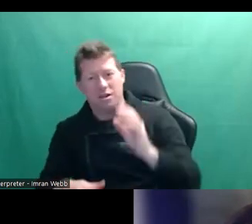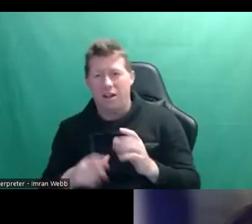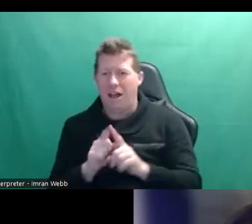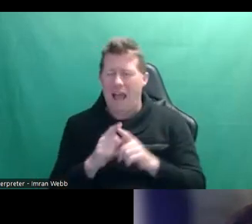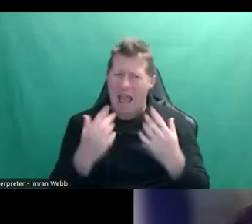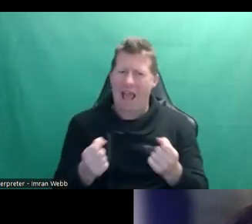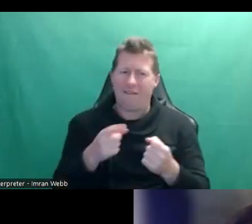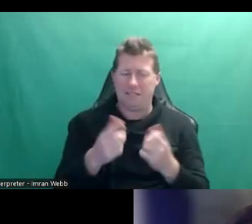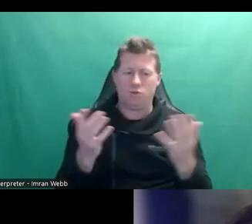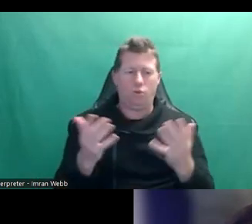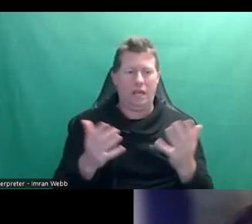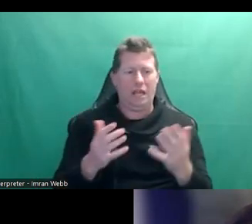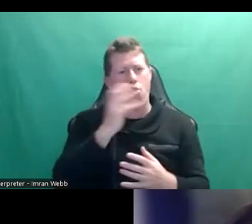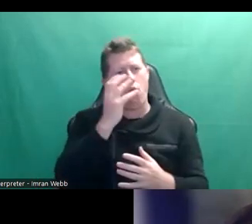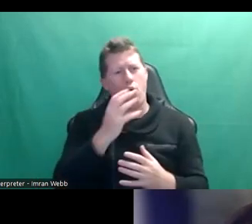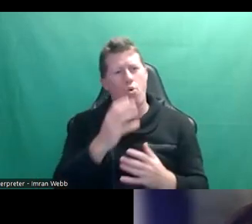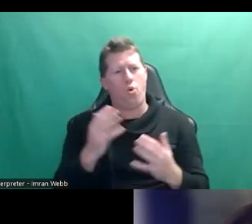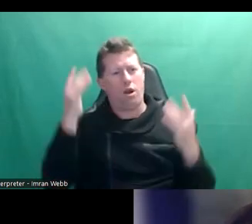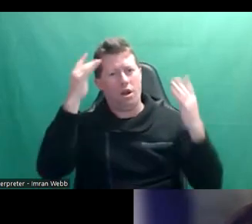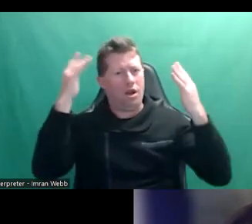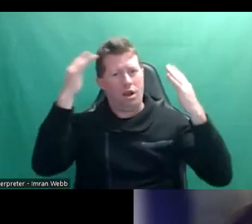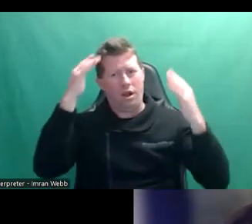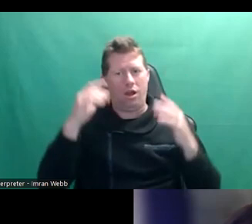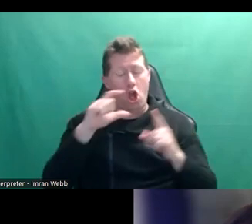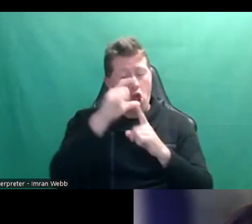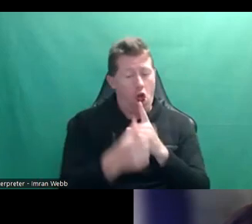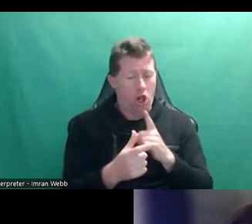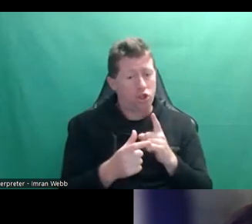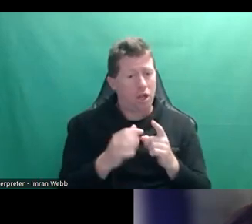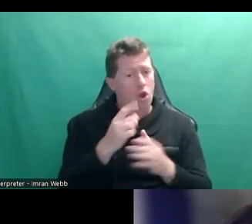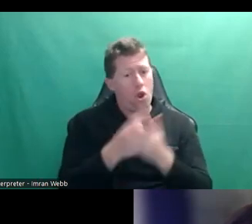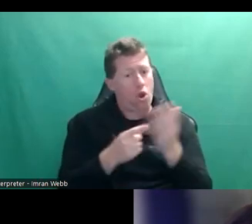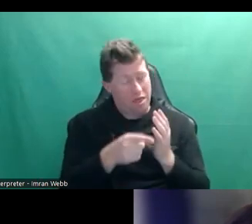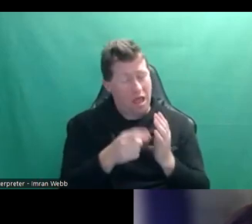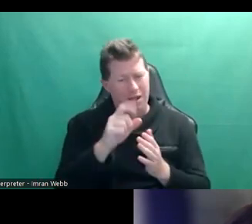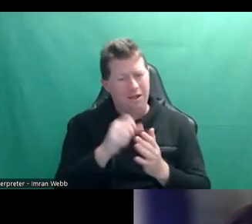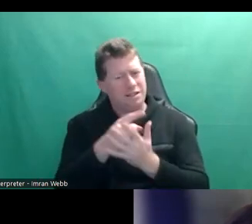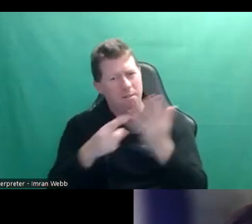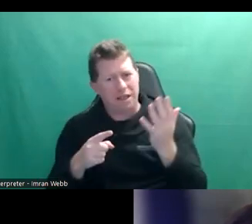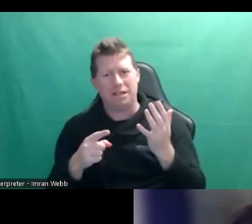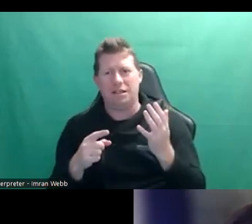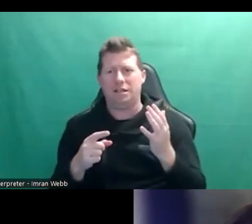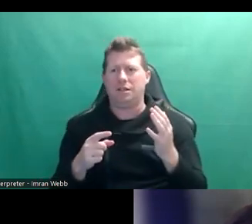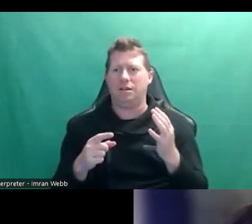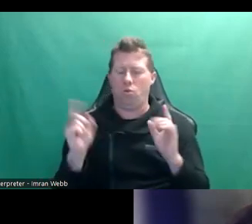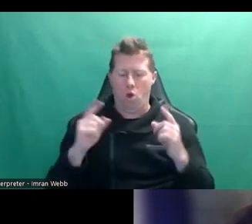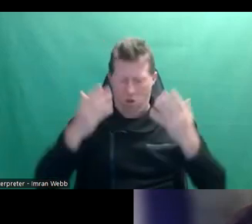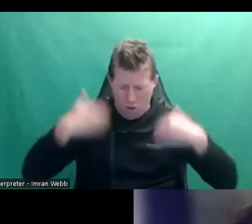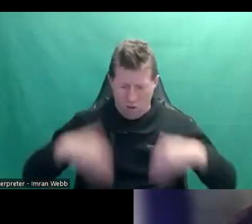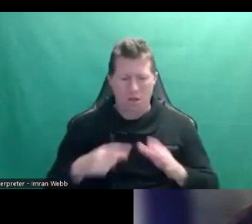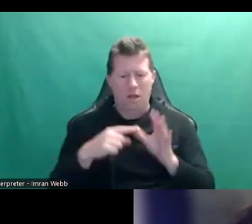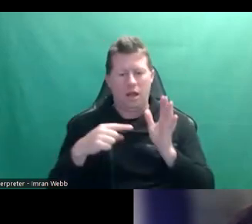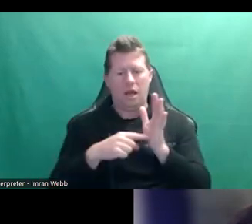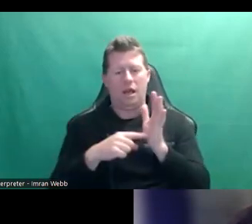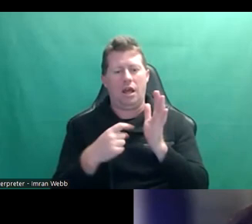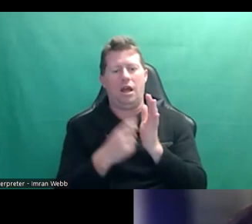so I think that's definitely something else to consider along with culture is, is certain, uh, attributes that, that